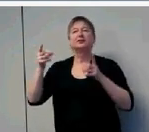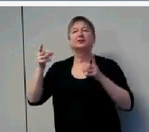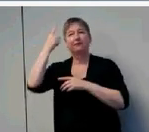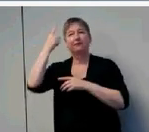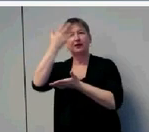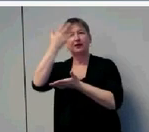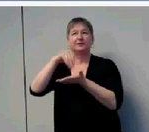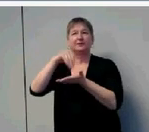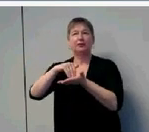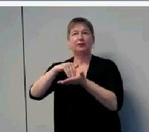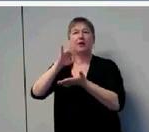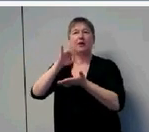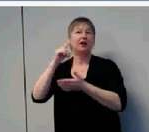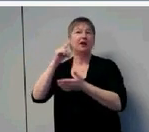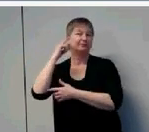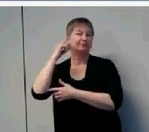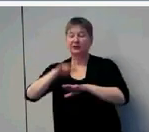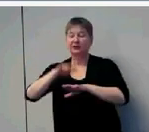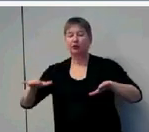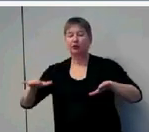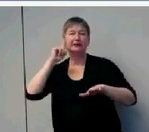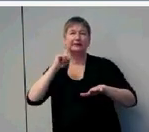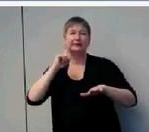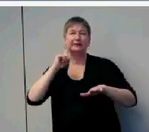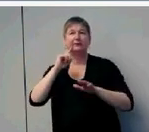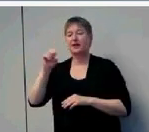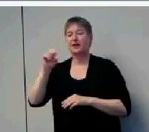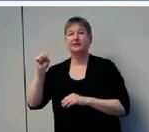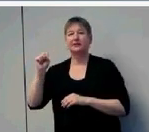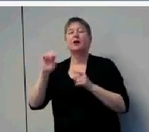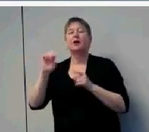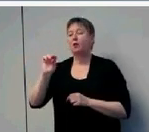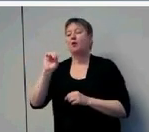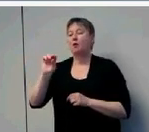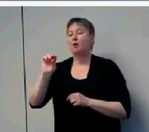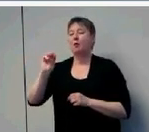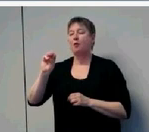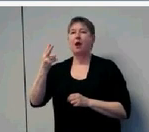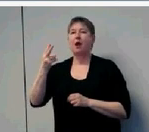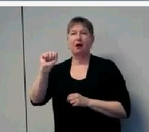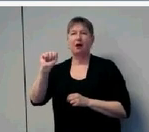the Center for Childhood Deafness at Boystown National Research Hospital in Omaha, Nebraska. And